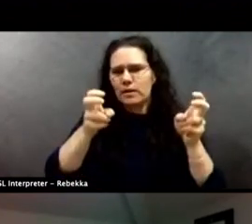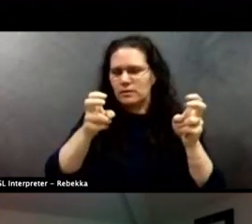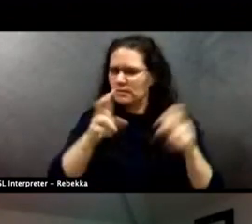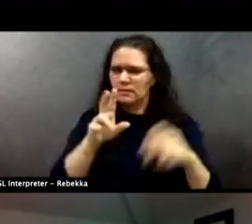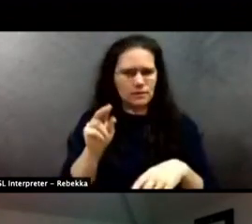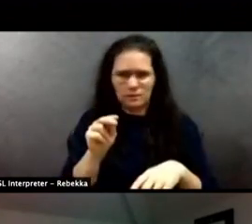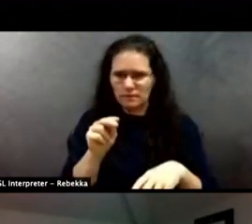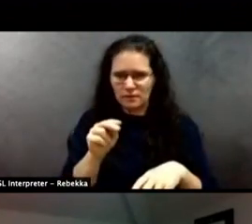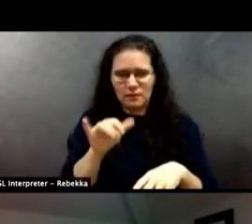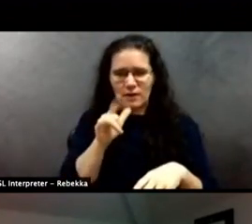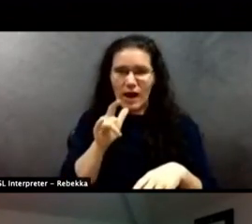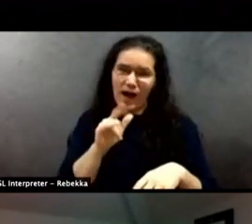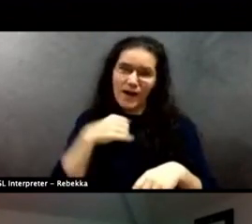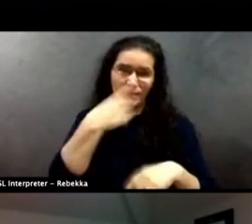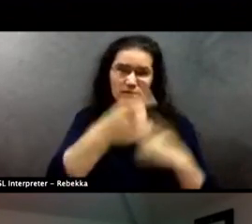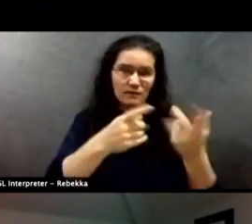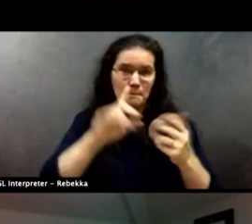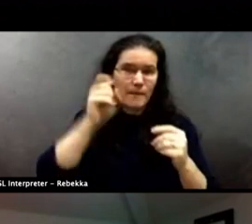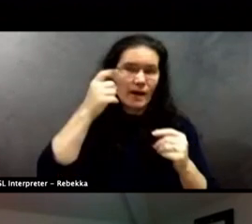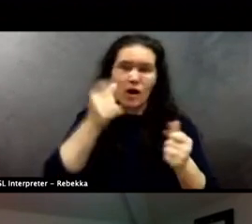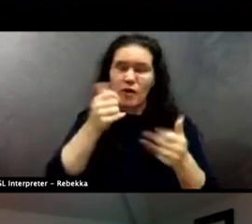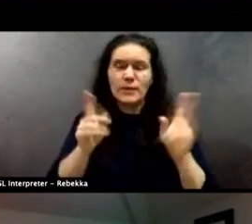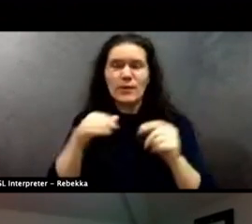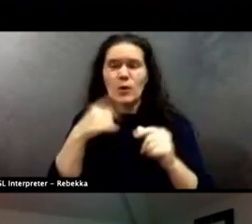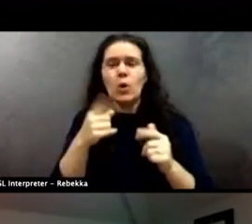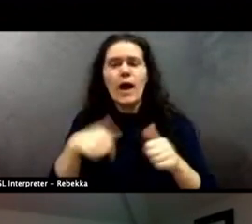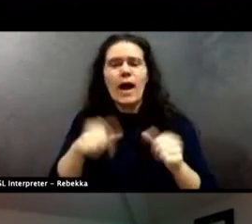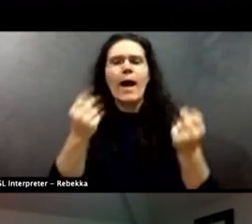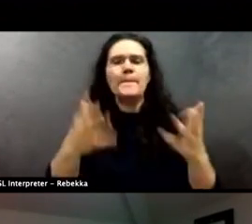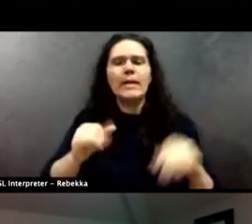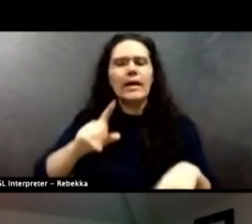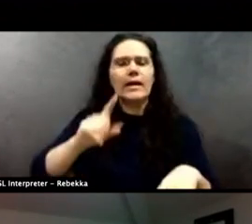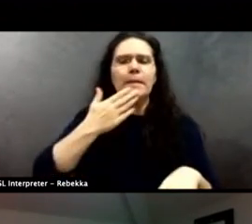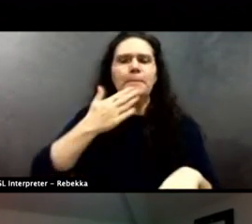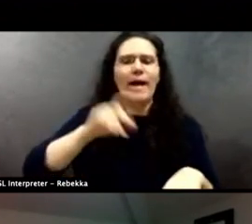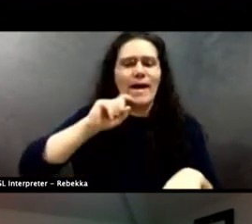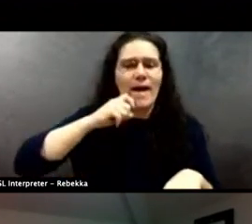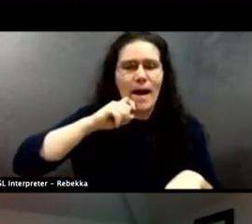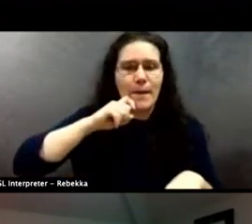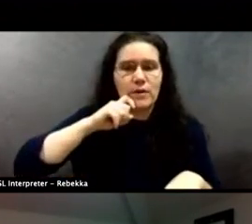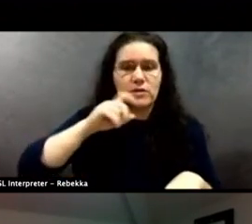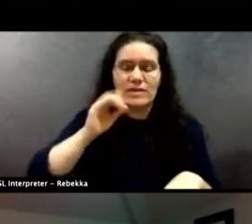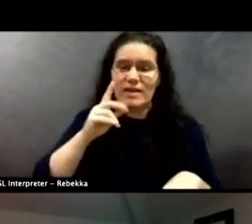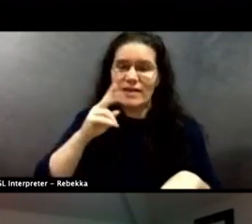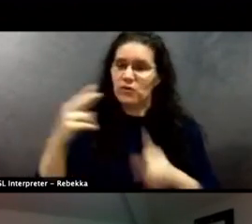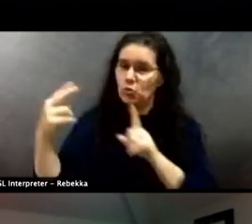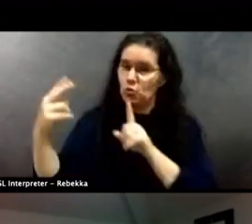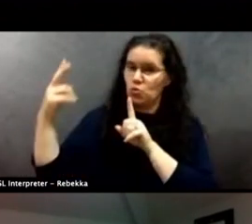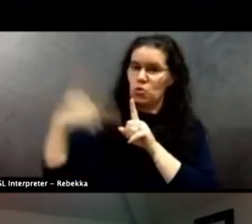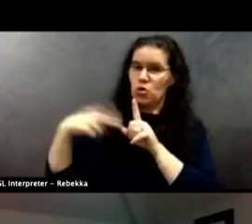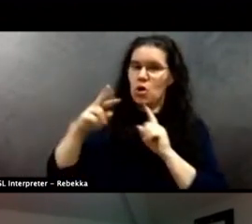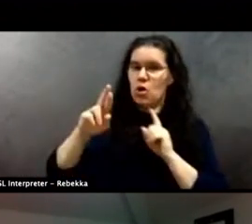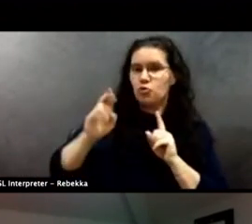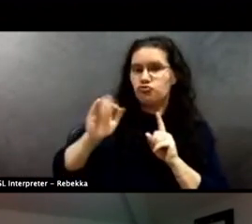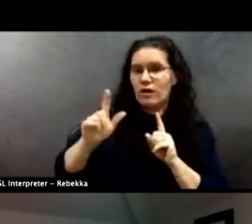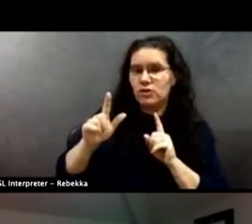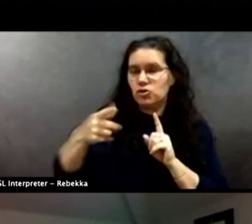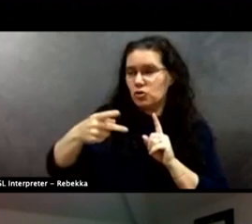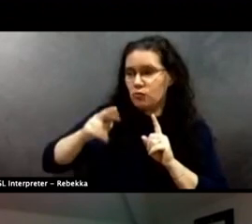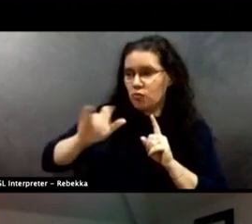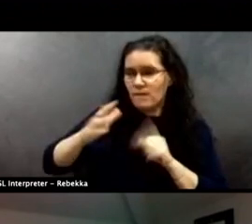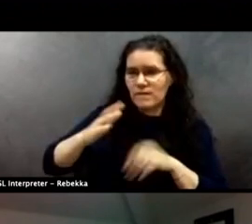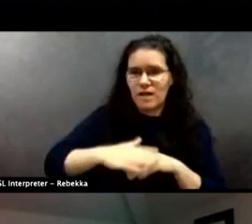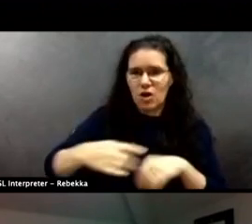I don't know if we know how many bad apples there are, because quite frankly, if someone racially profiles me, they're a bad apple and I get racially profiled all the time.